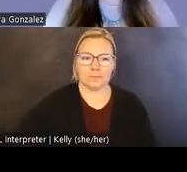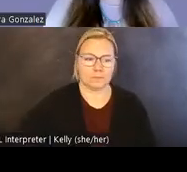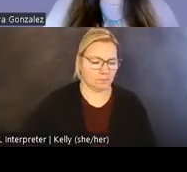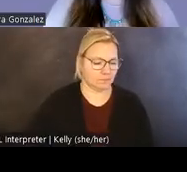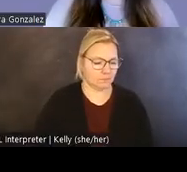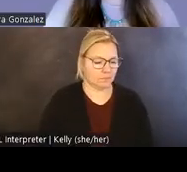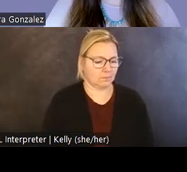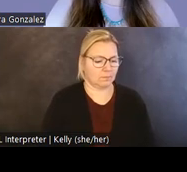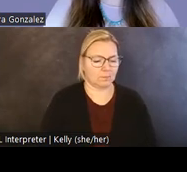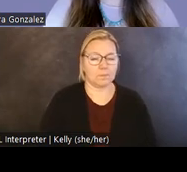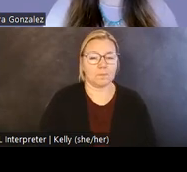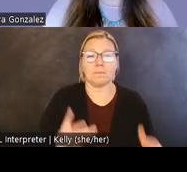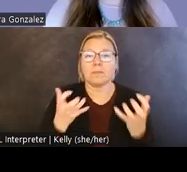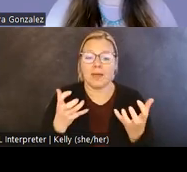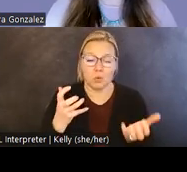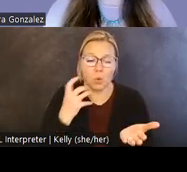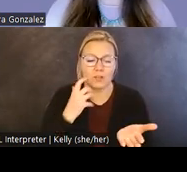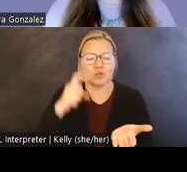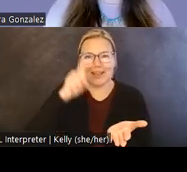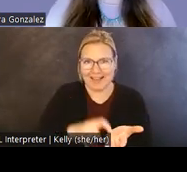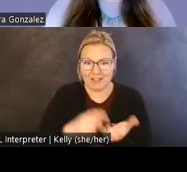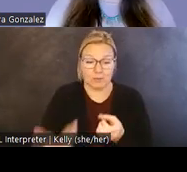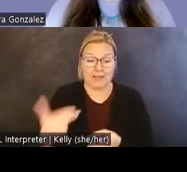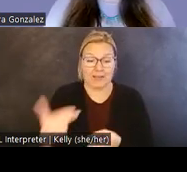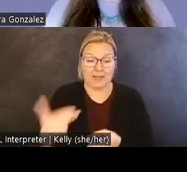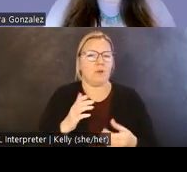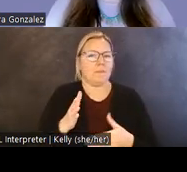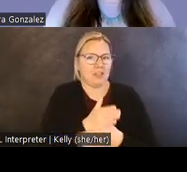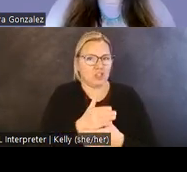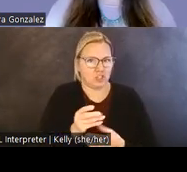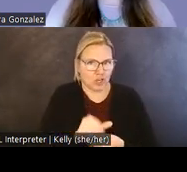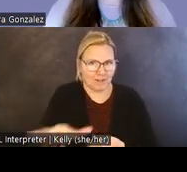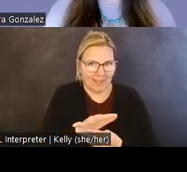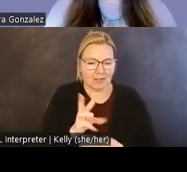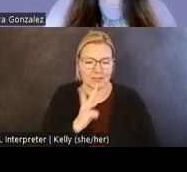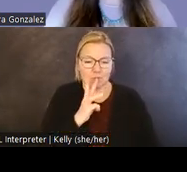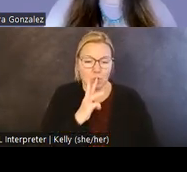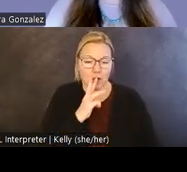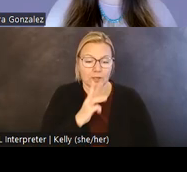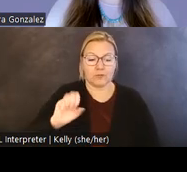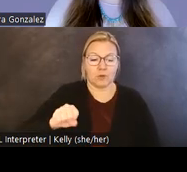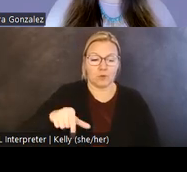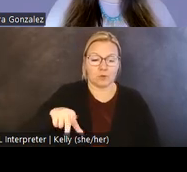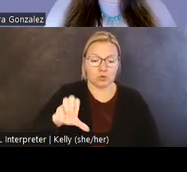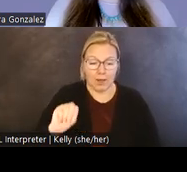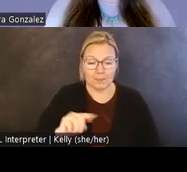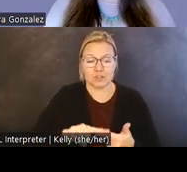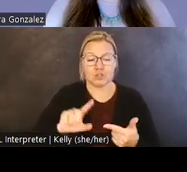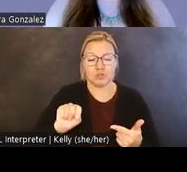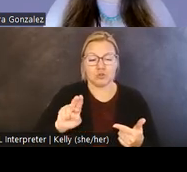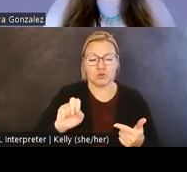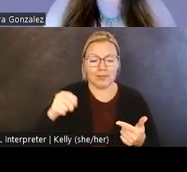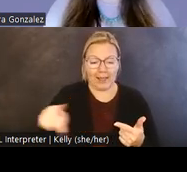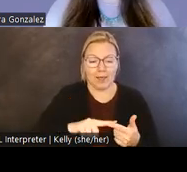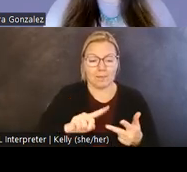I want to begin by acknowledging that I'm joining you from the shared lands and waters of the federally recognized Suquamish, Tulalip, and Muckleshoot Nations,